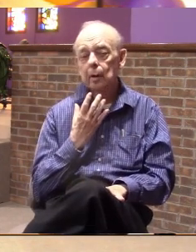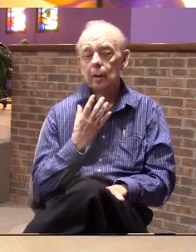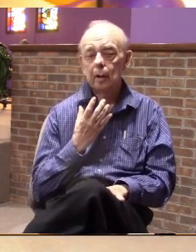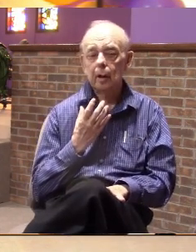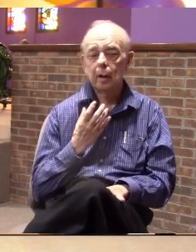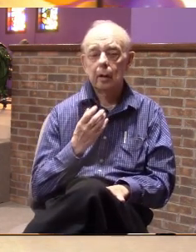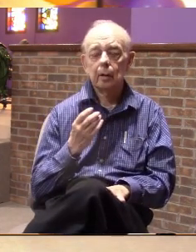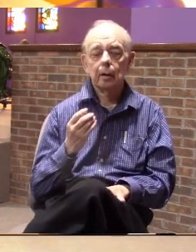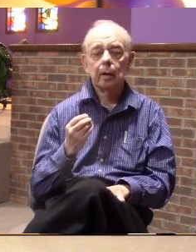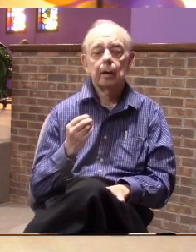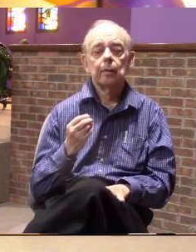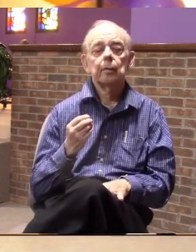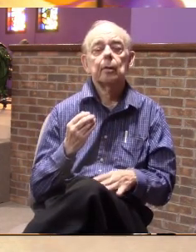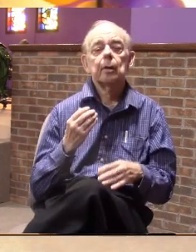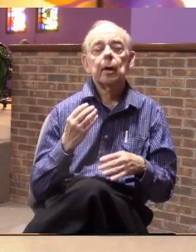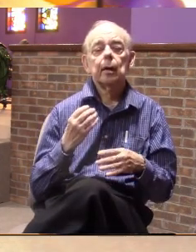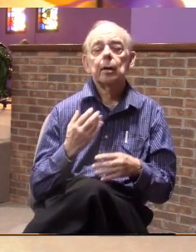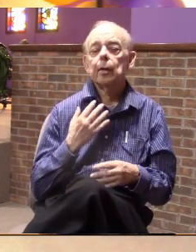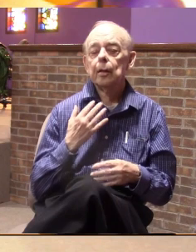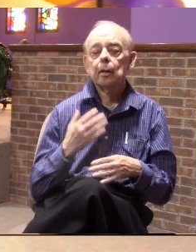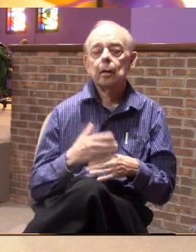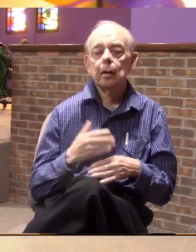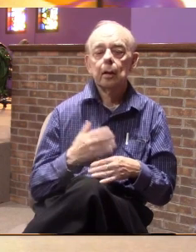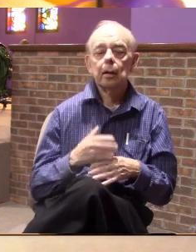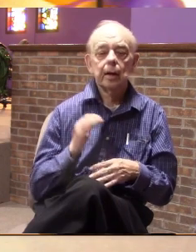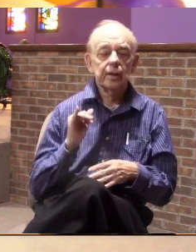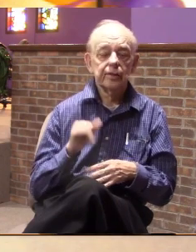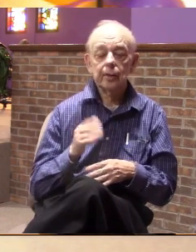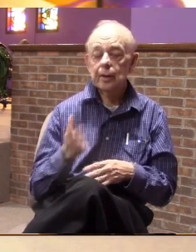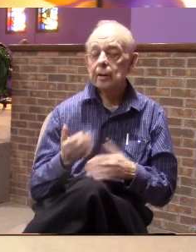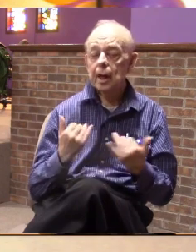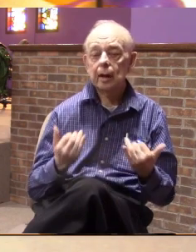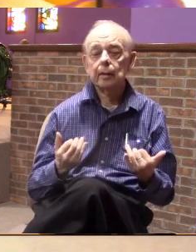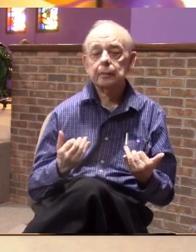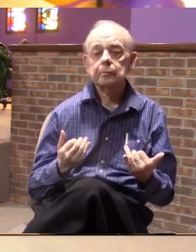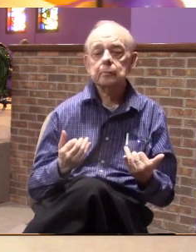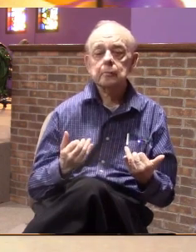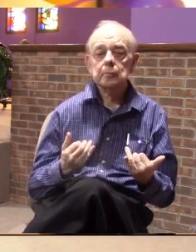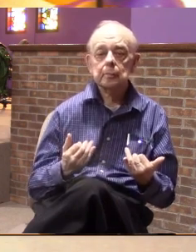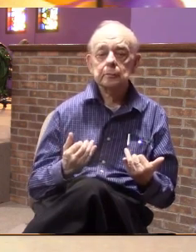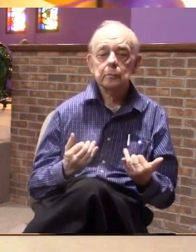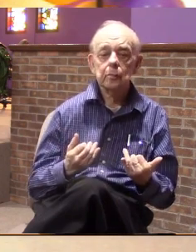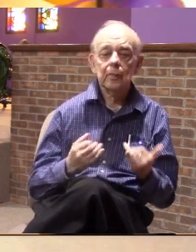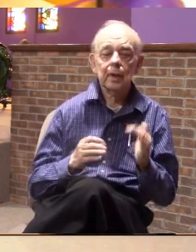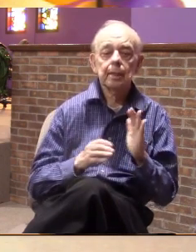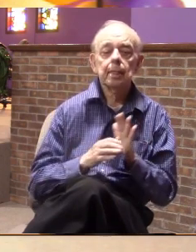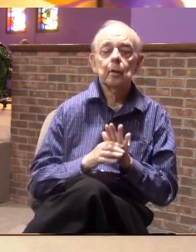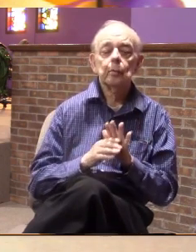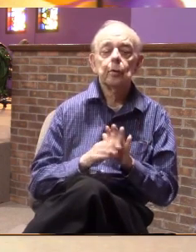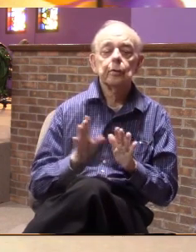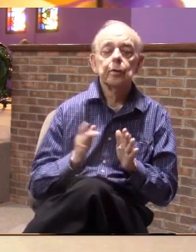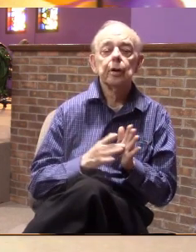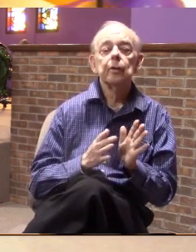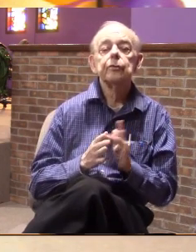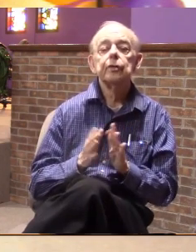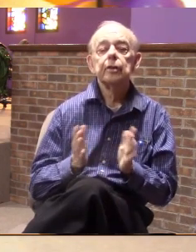the stained glass is still there today it was a portrait of Jesus